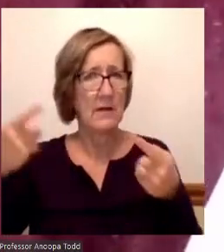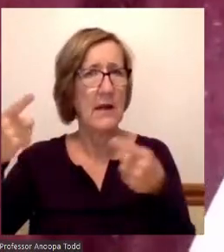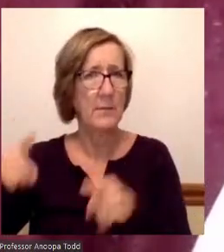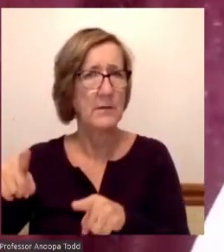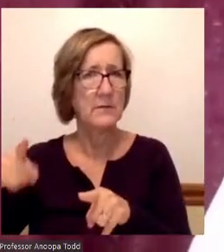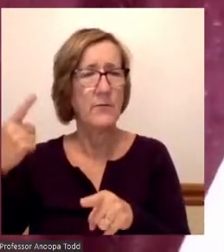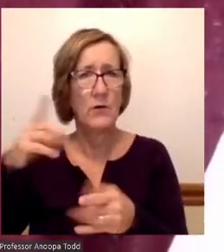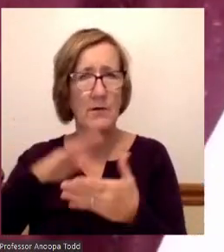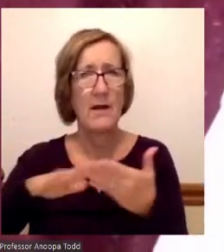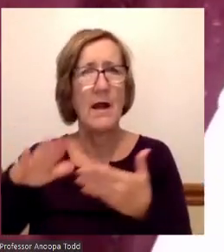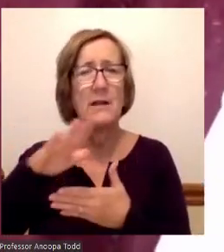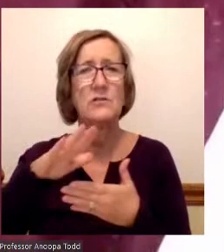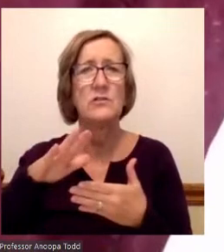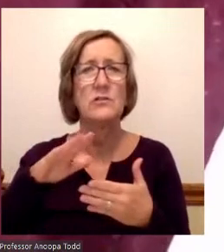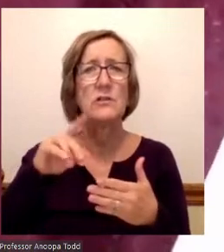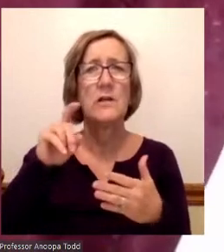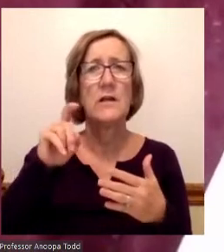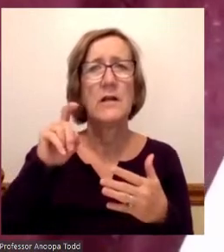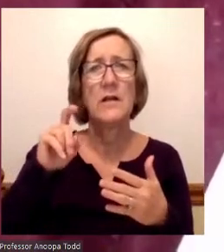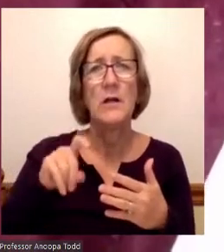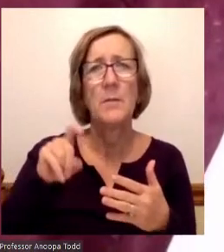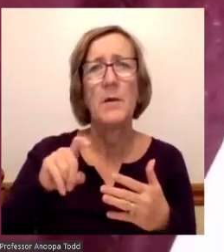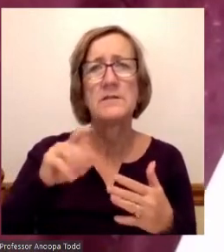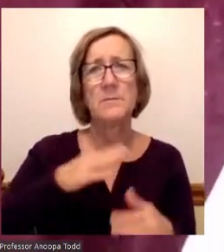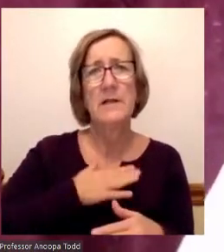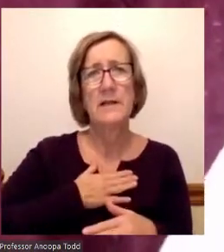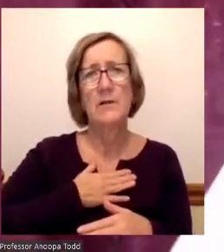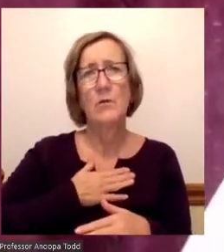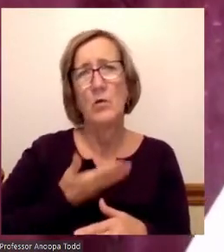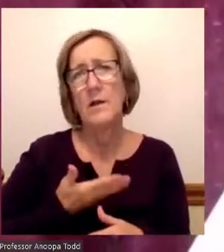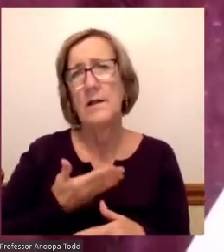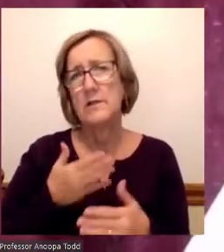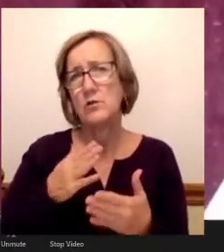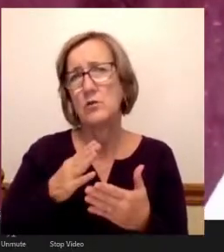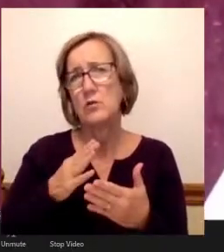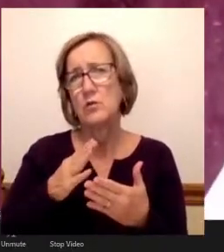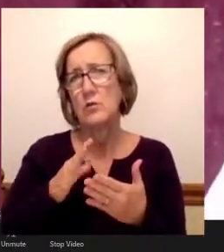Expertise must be combined with the willingness to listen and learn. Thank you.